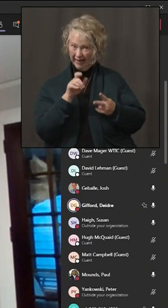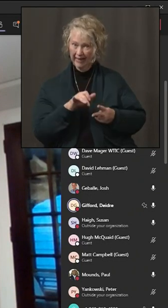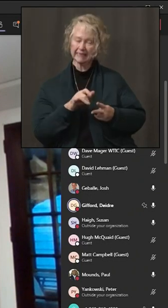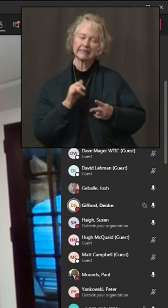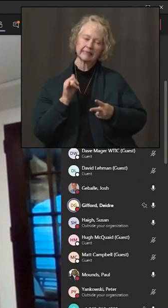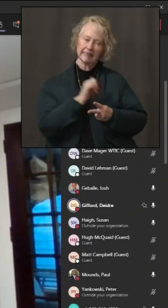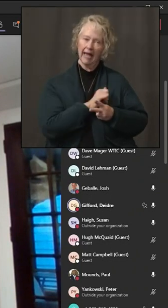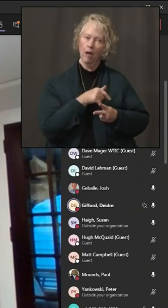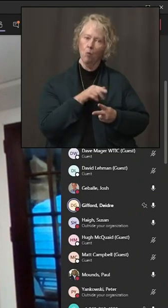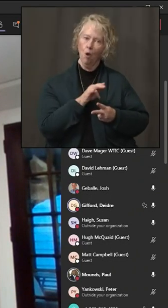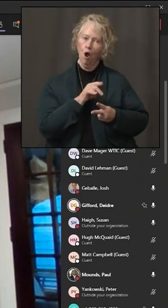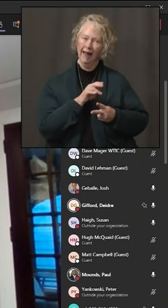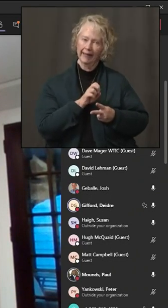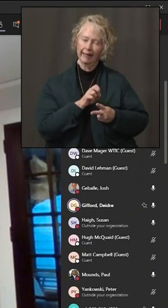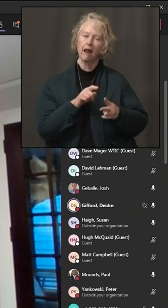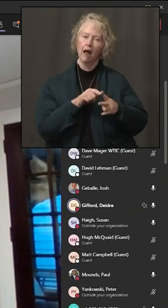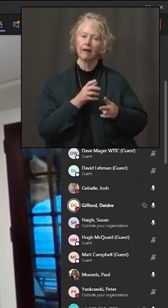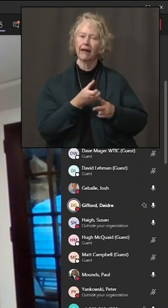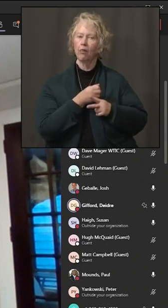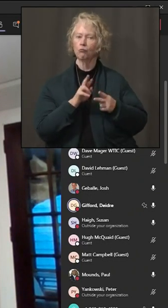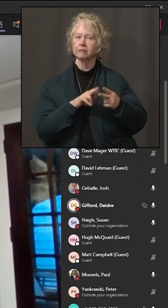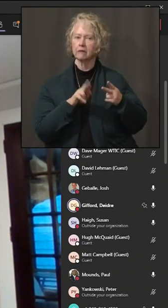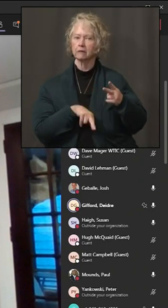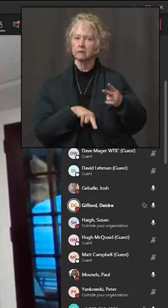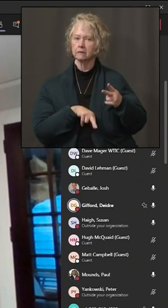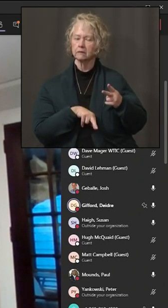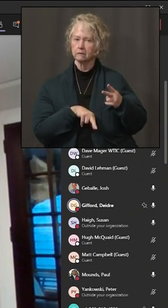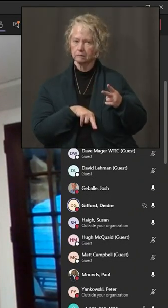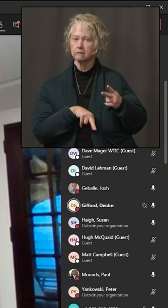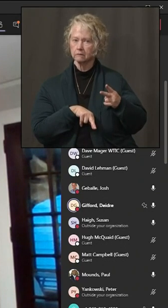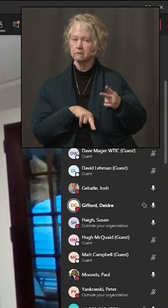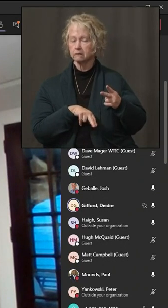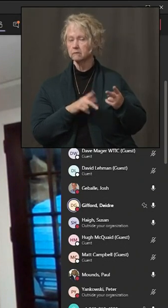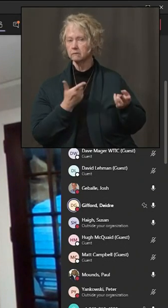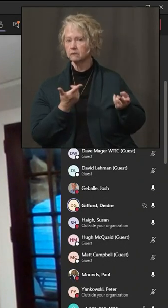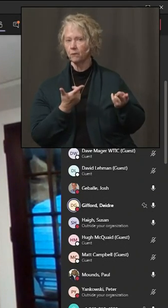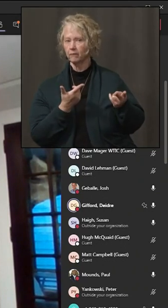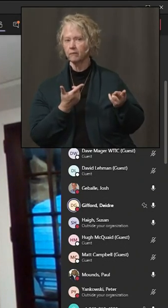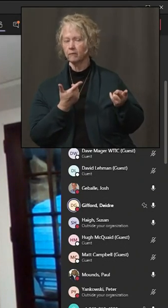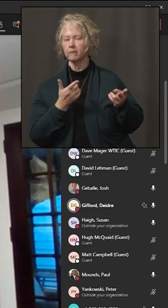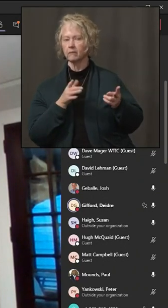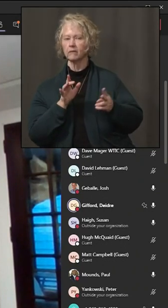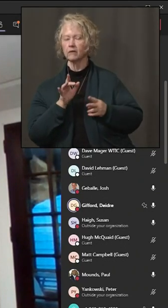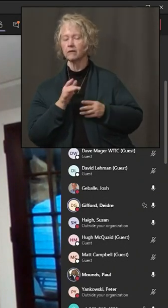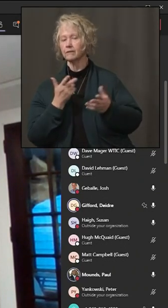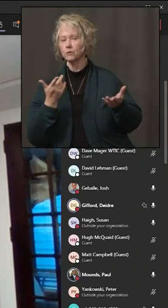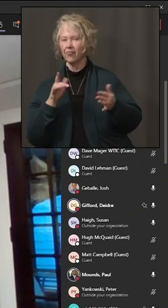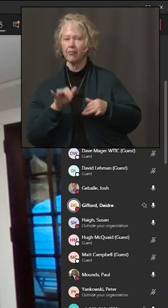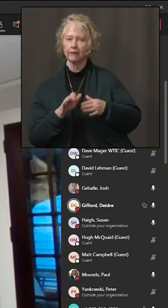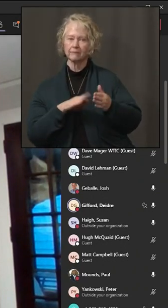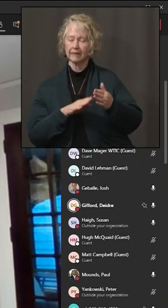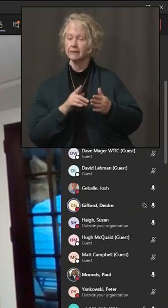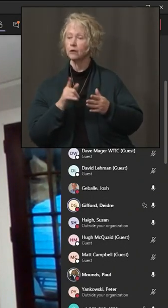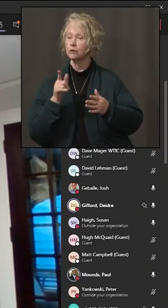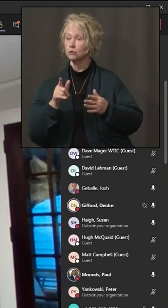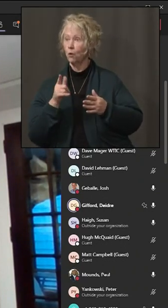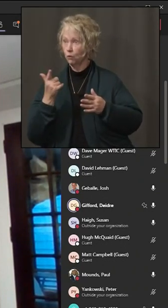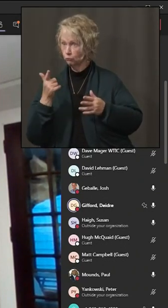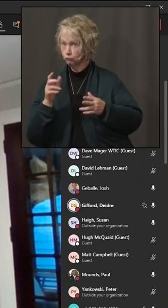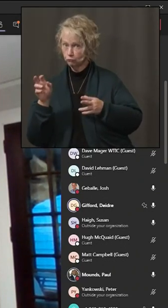So it's limit travel and get a test before you leave your home state and